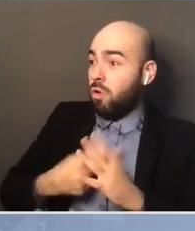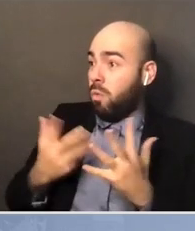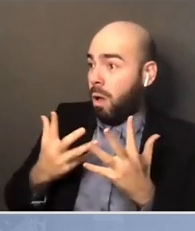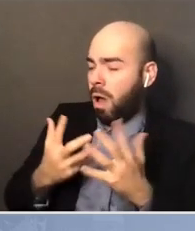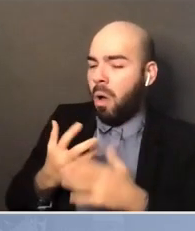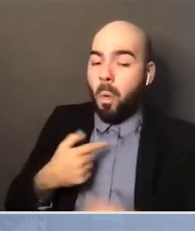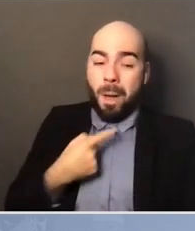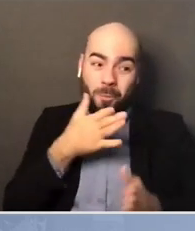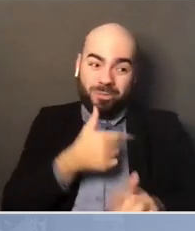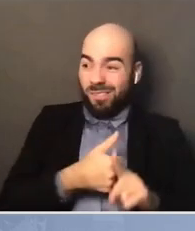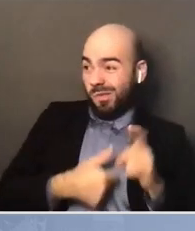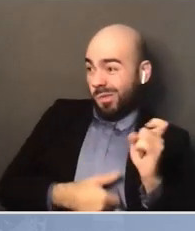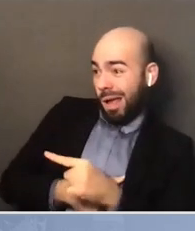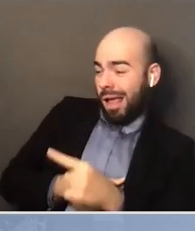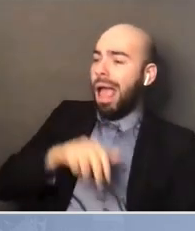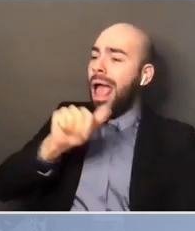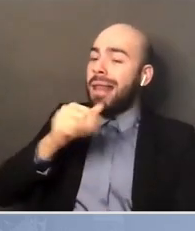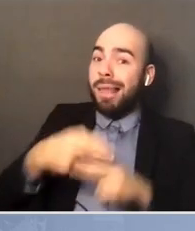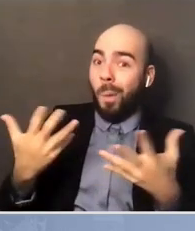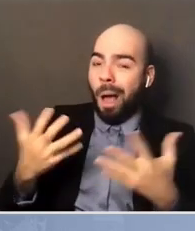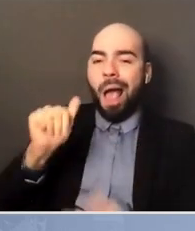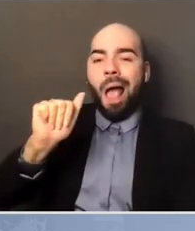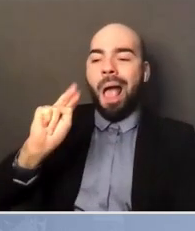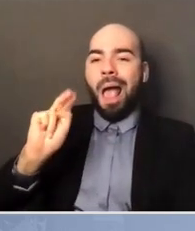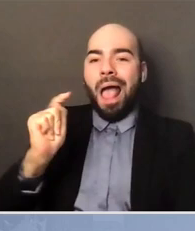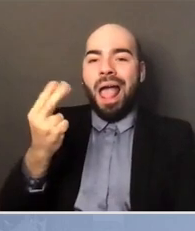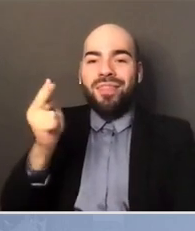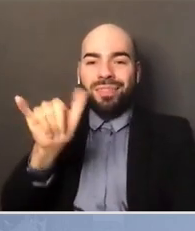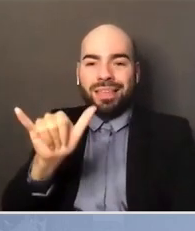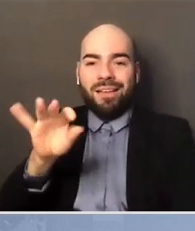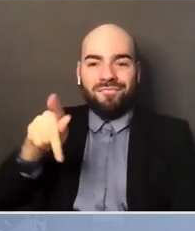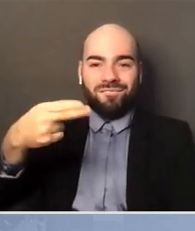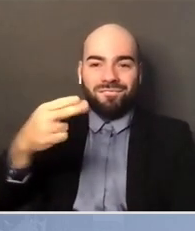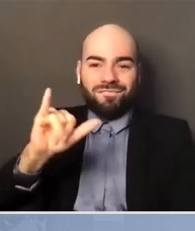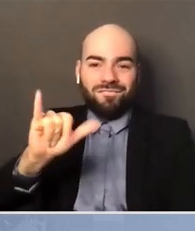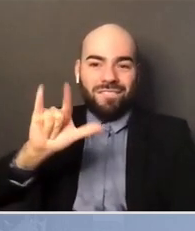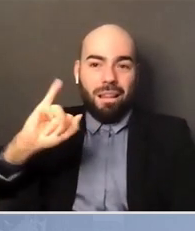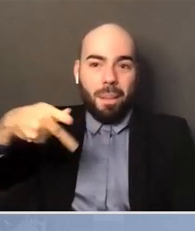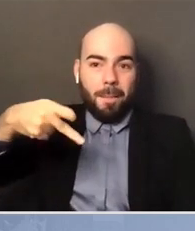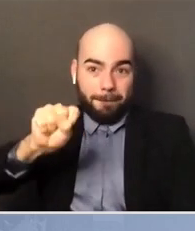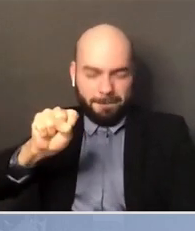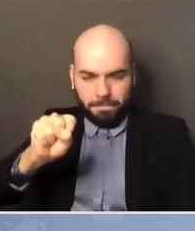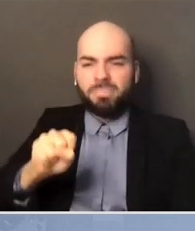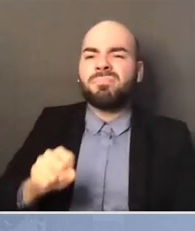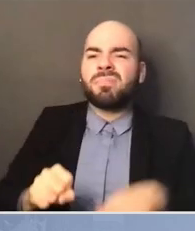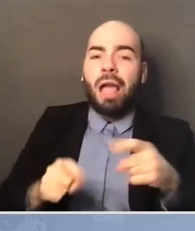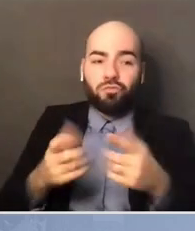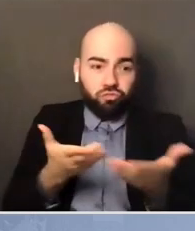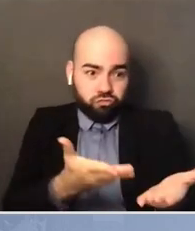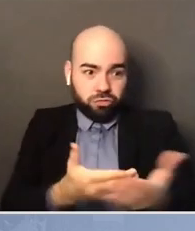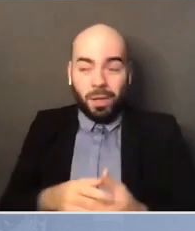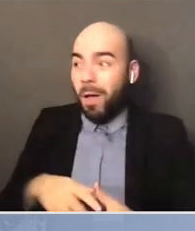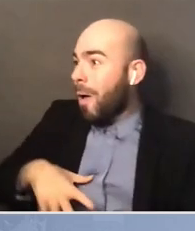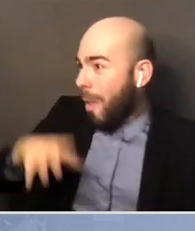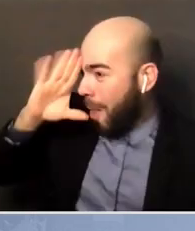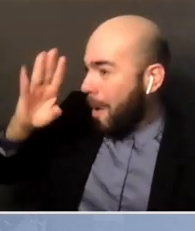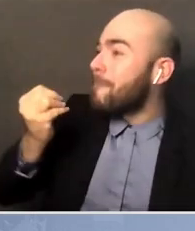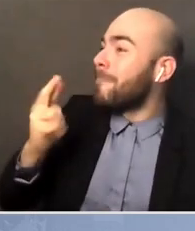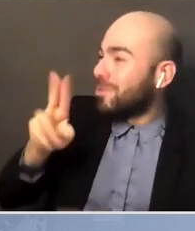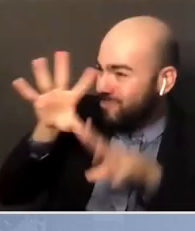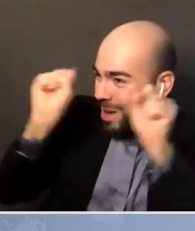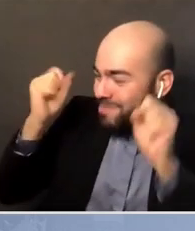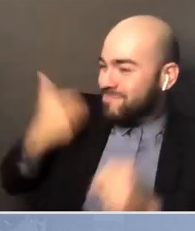right now. Anthony Phillips. Anthony, this is your chance. Mr. President, I'm Anthony Phillips. I'm the